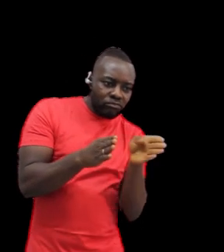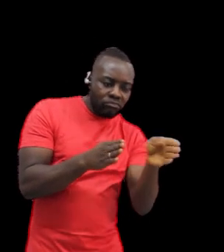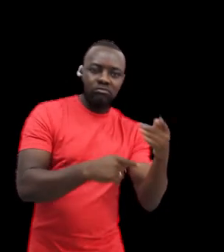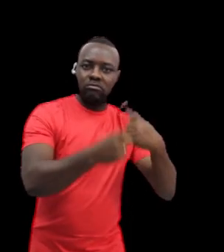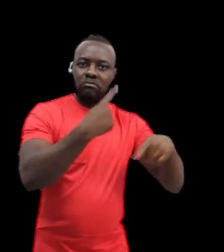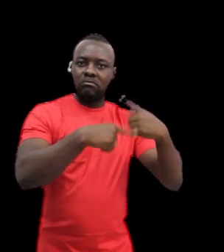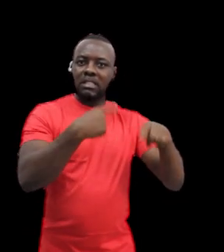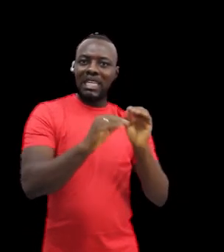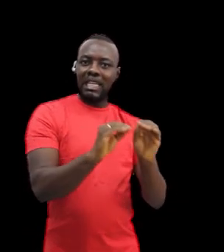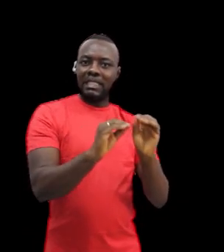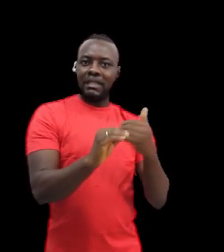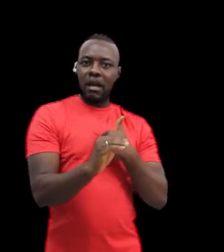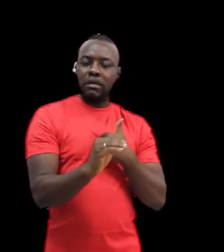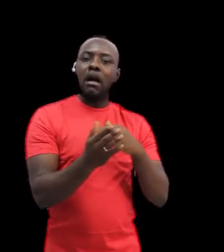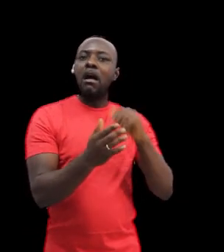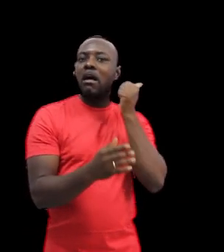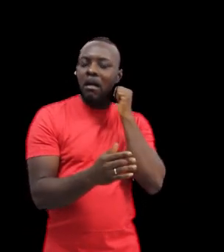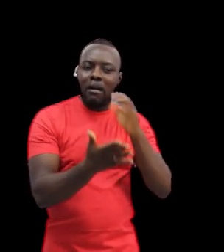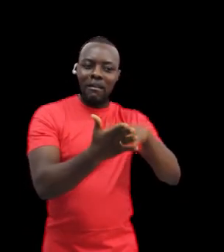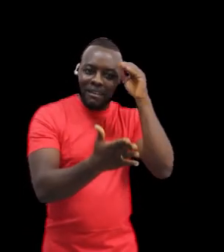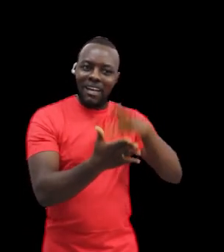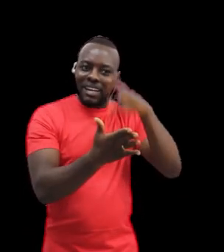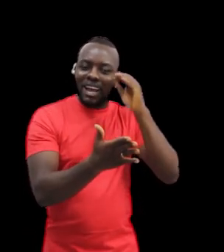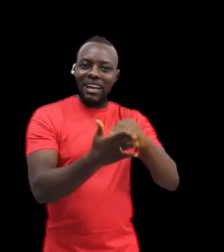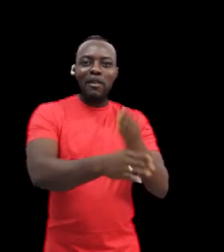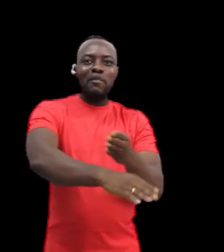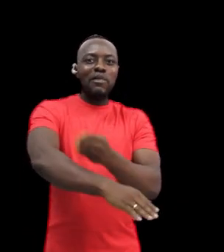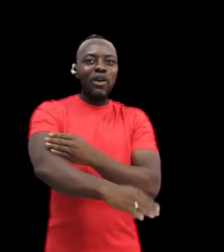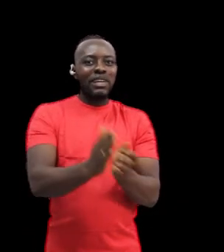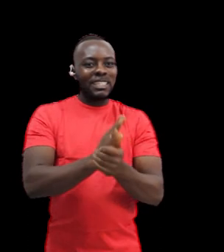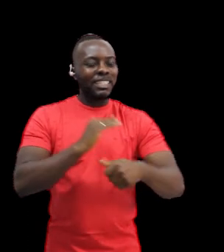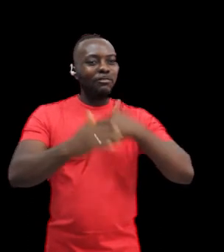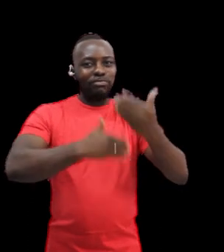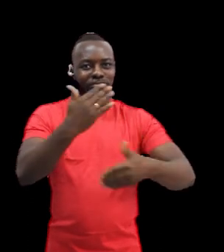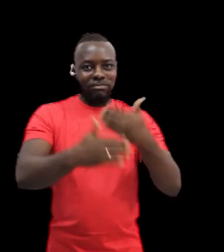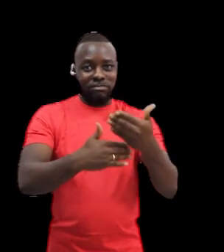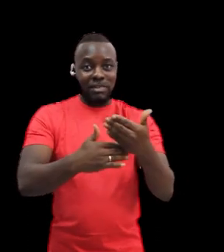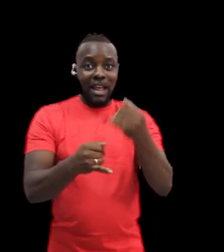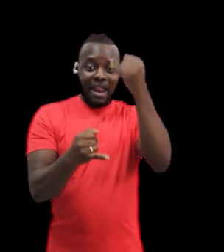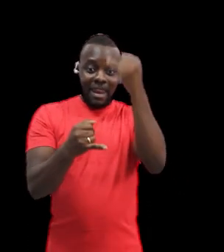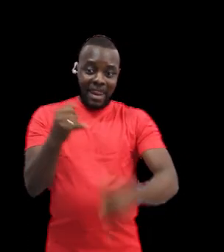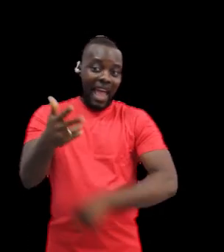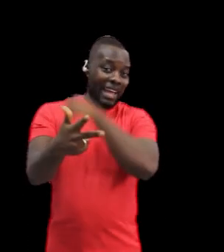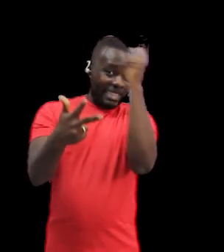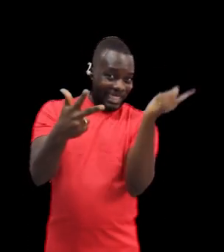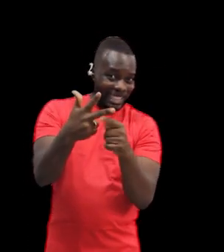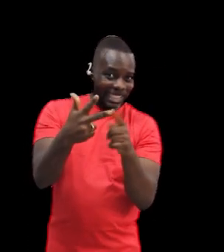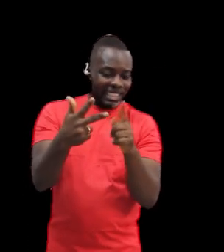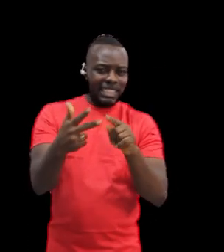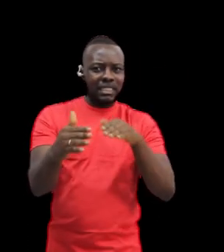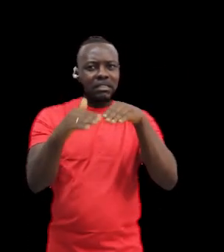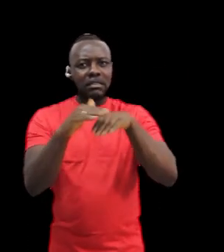a church which included deaf